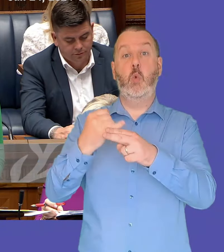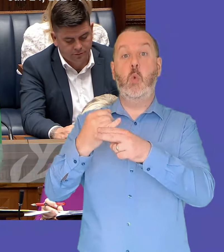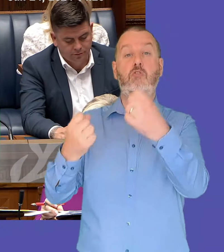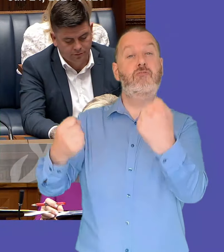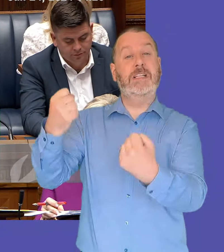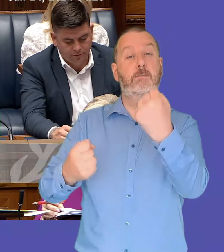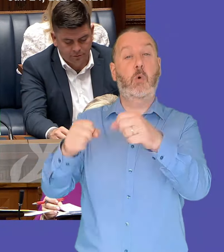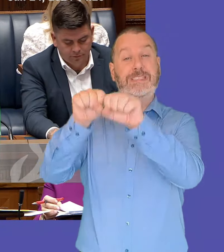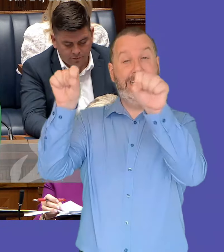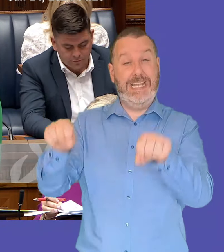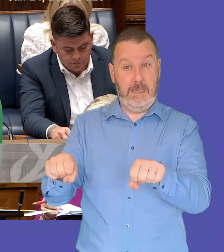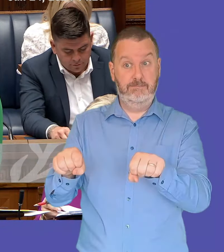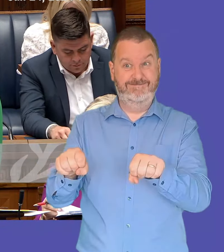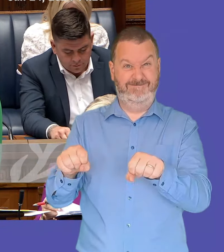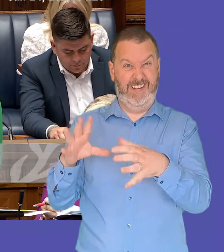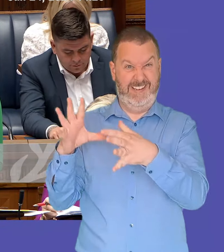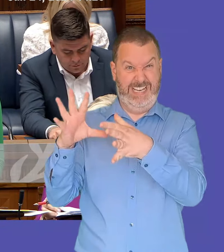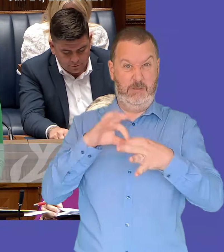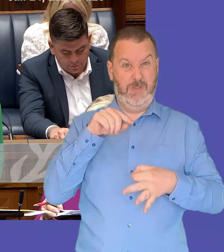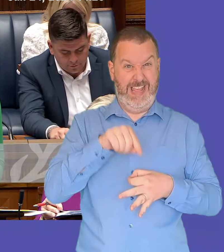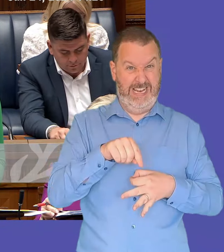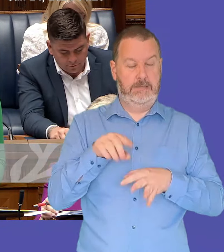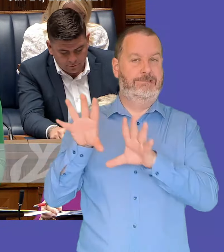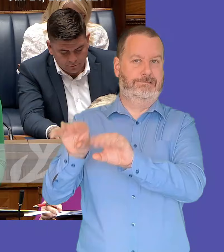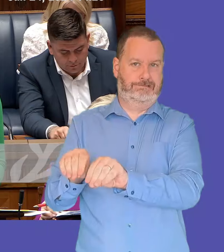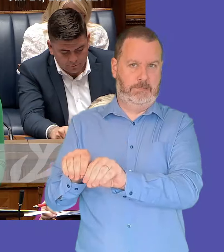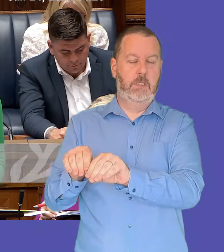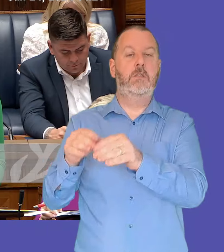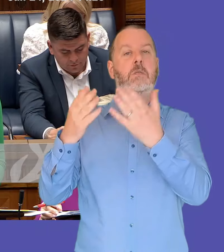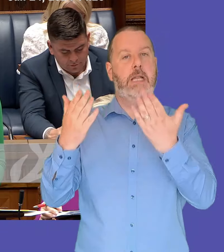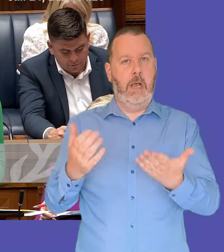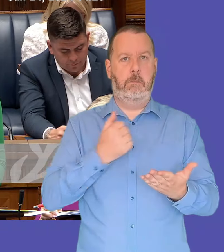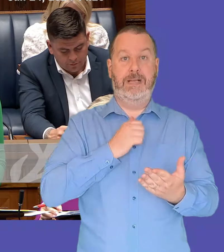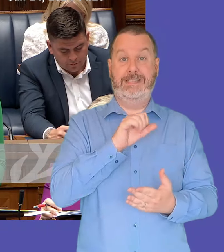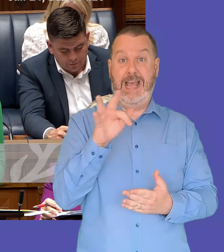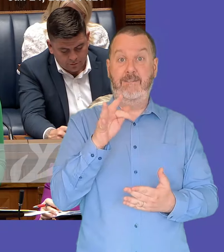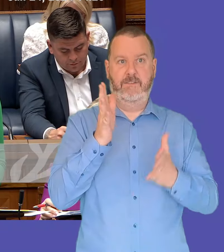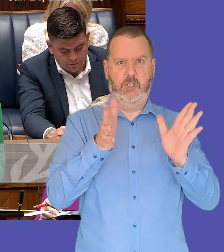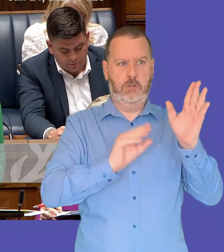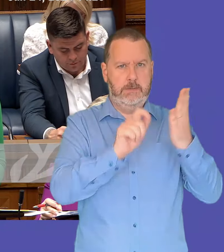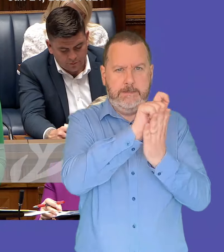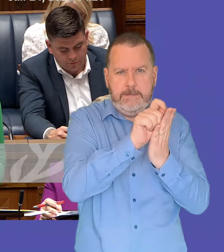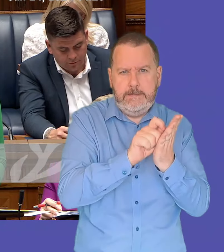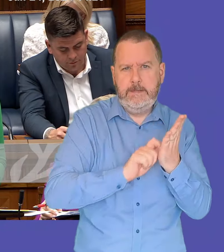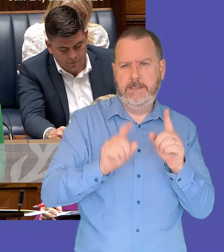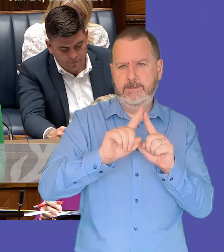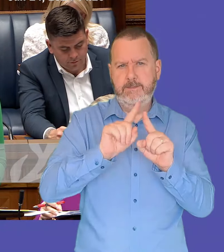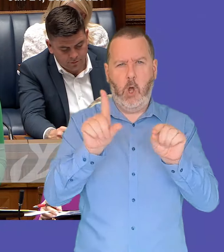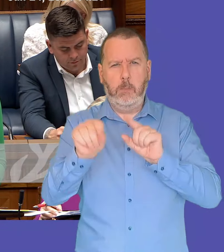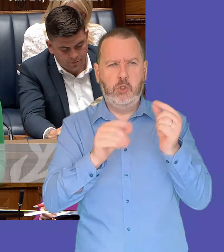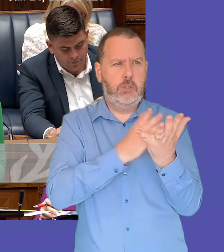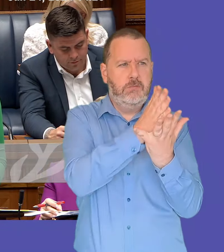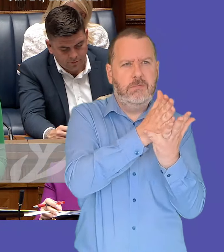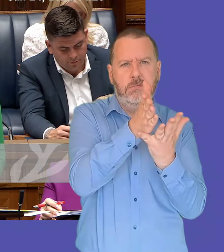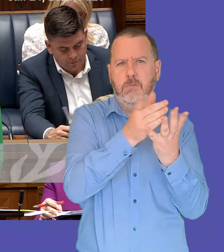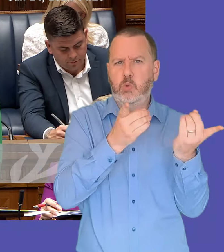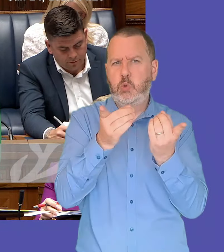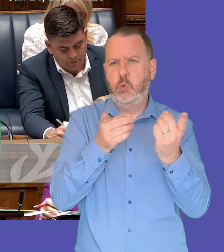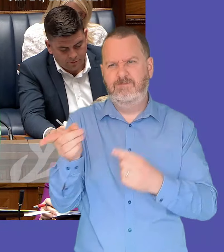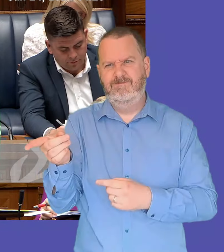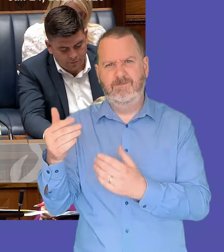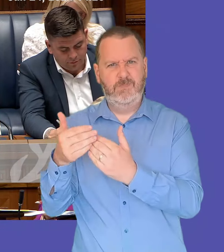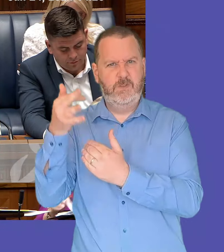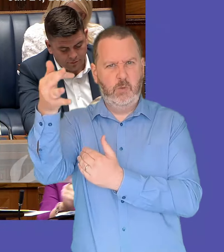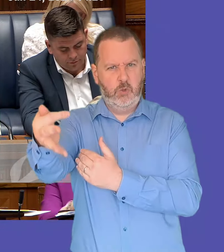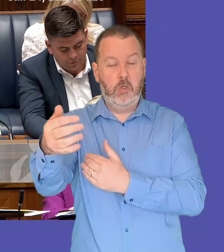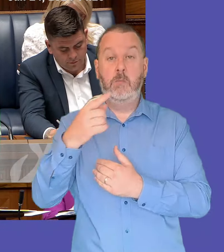funding officials have put together a range of options for the future of the urban villages program we're committed to continuing to promote thriving